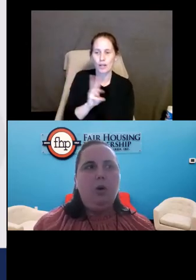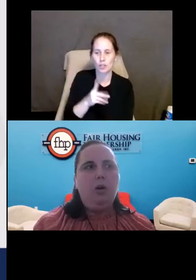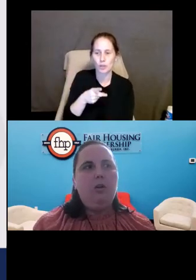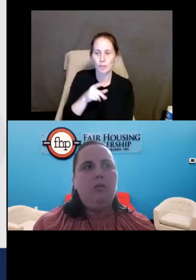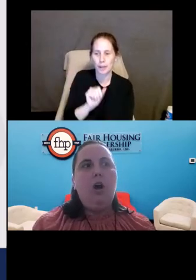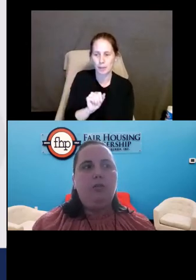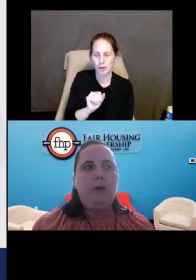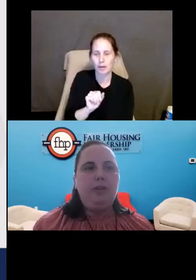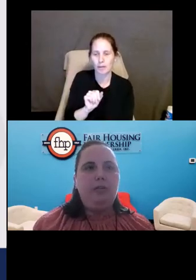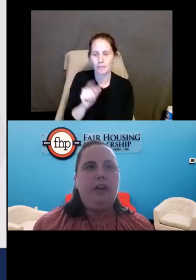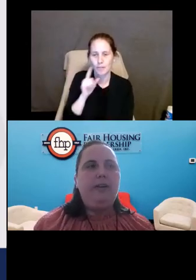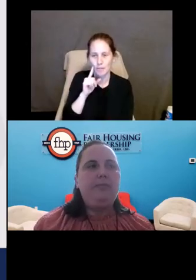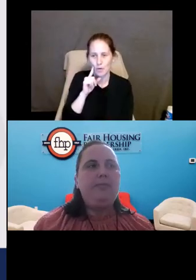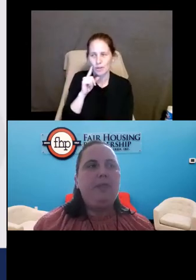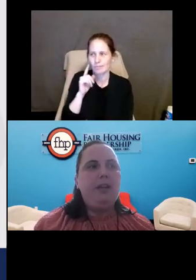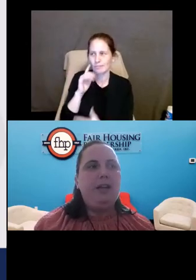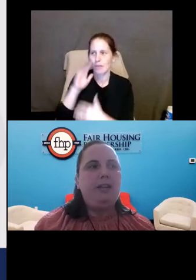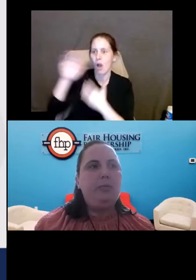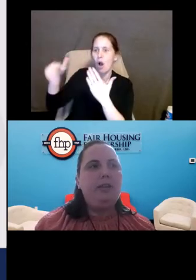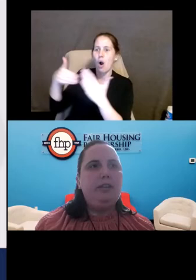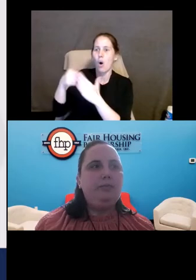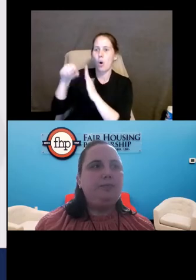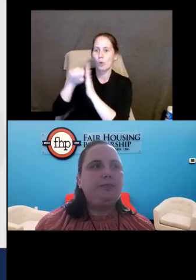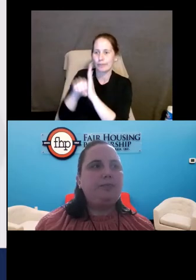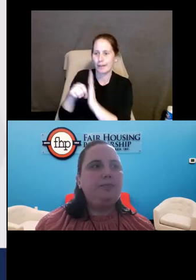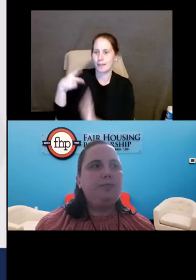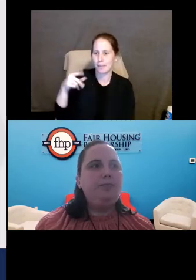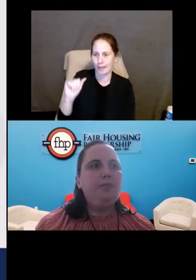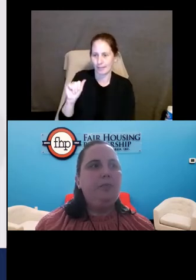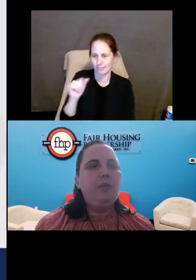or all of Pennsylvania. Next slide, please.